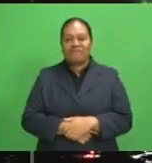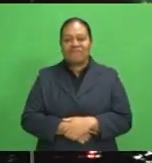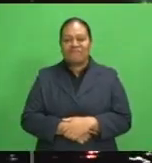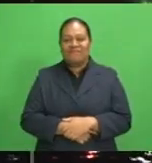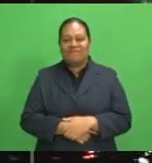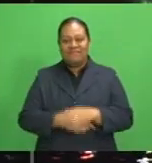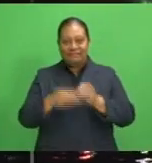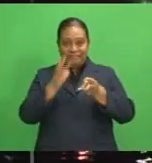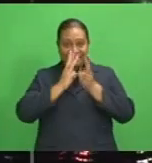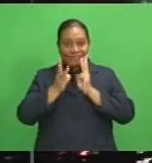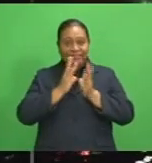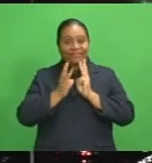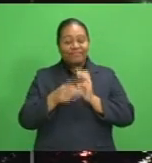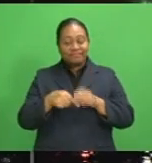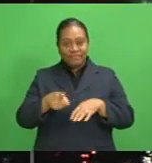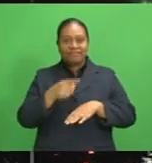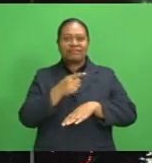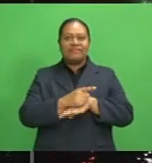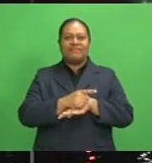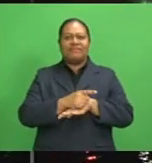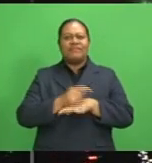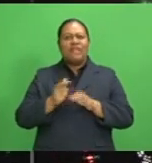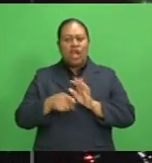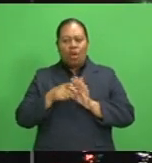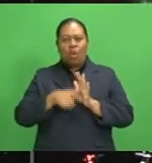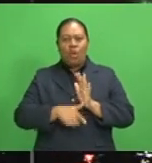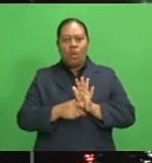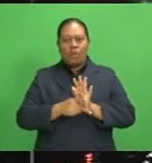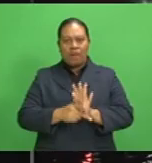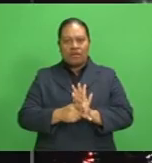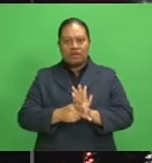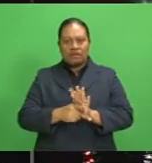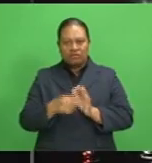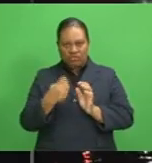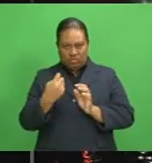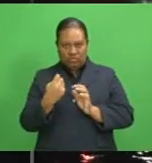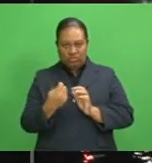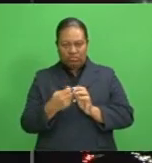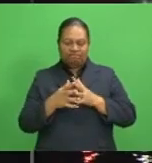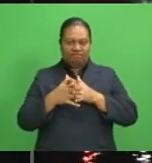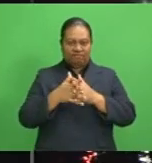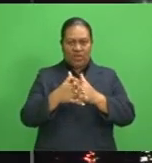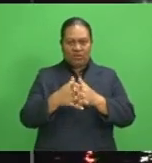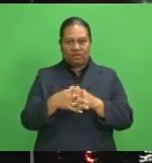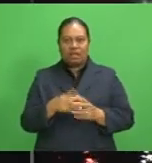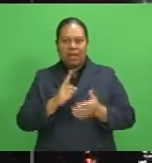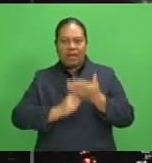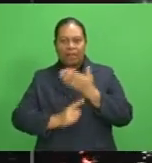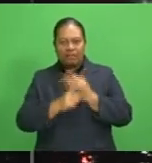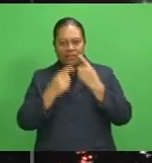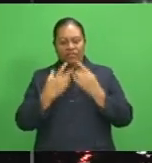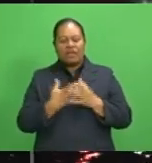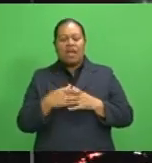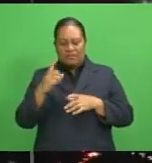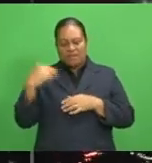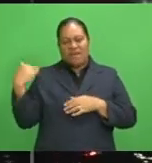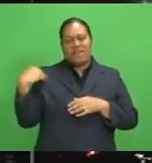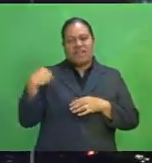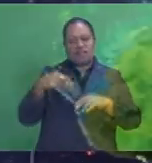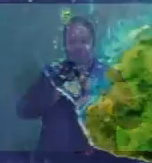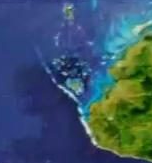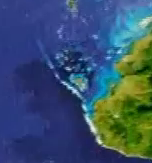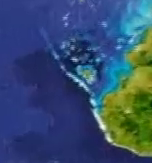Quick look at the weather. A weak trough of low pressure is expected to approach the group from the west and gradually affect the country from Thursday.